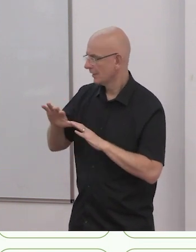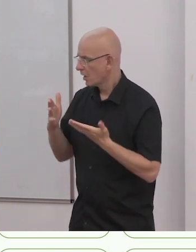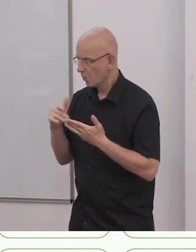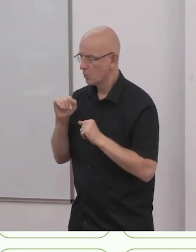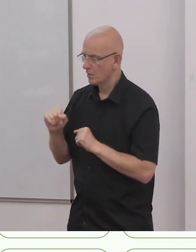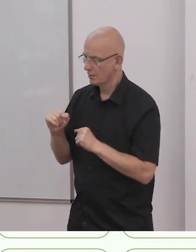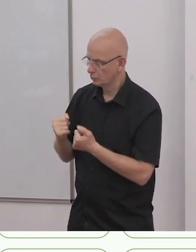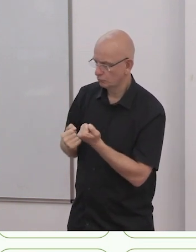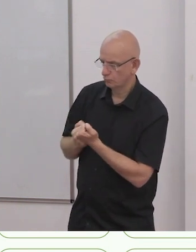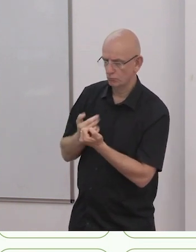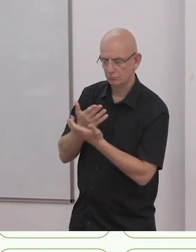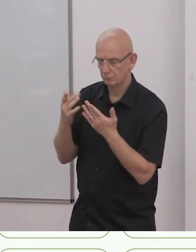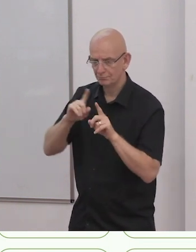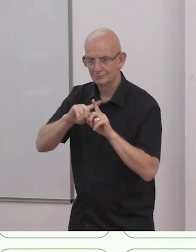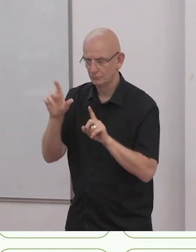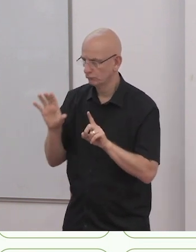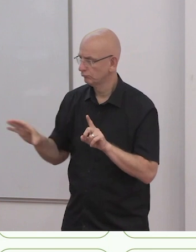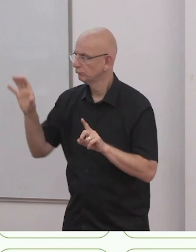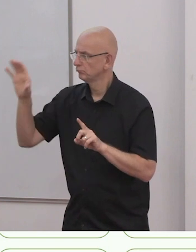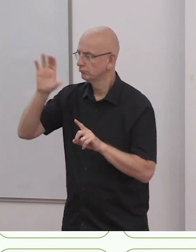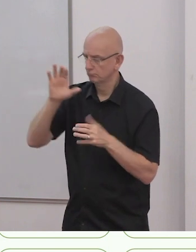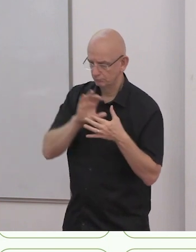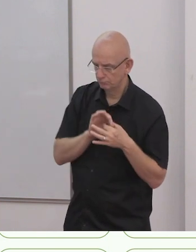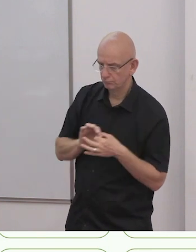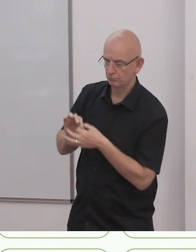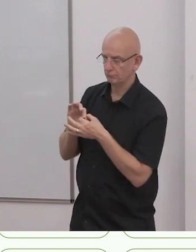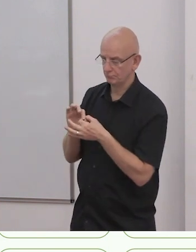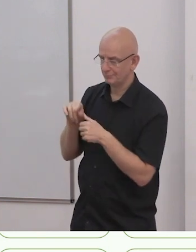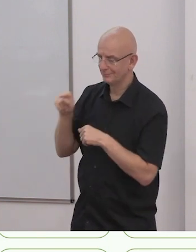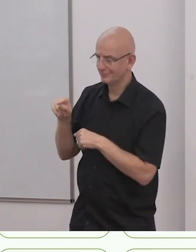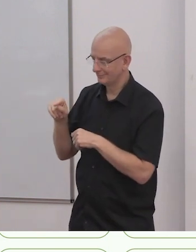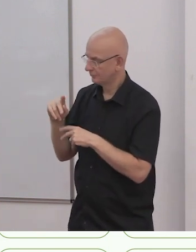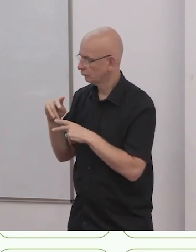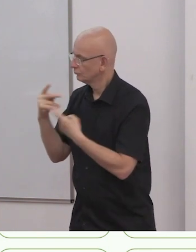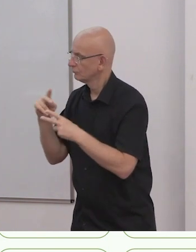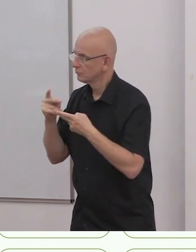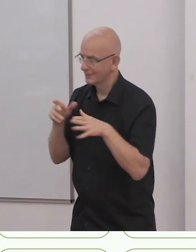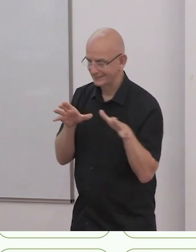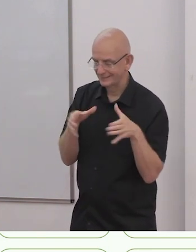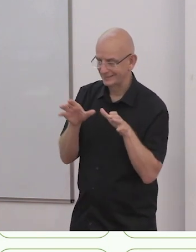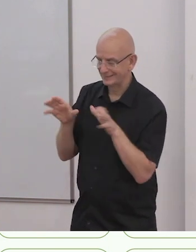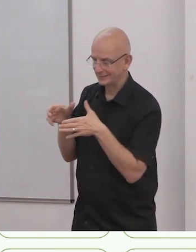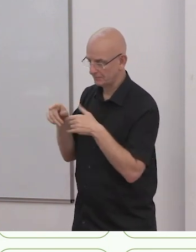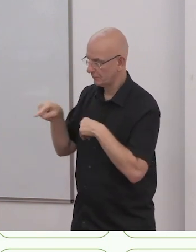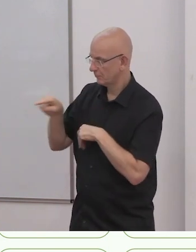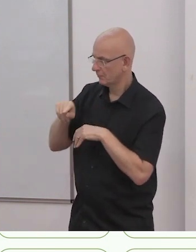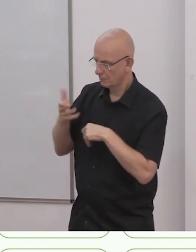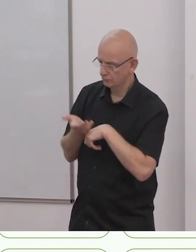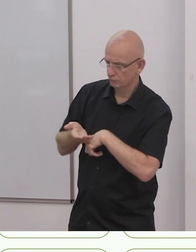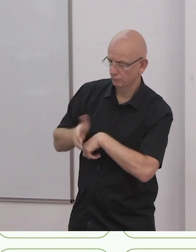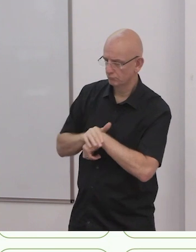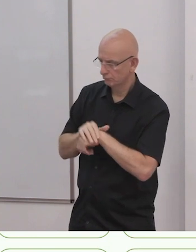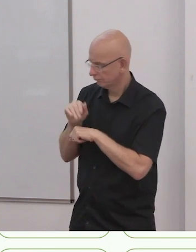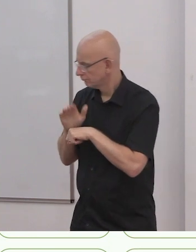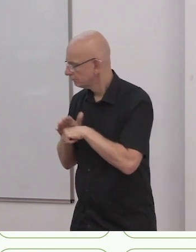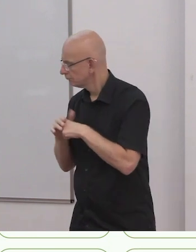the catalyst. They might organize ad hoc webinars on specific topics so that global